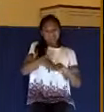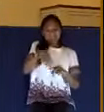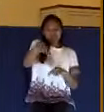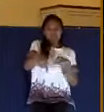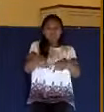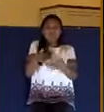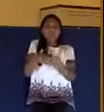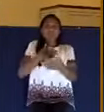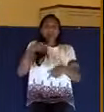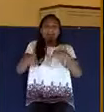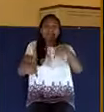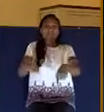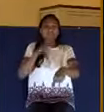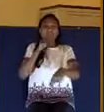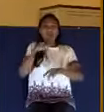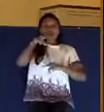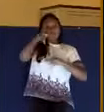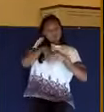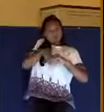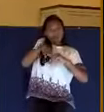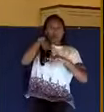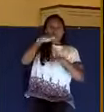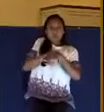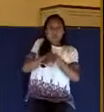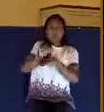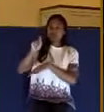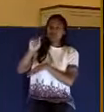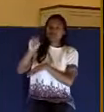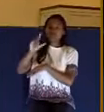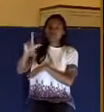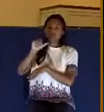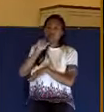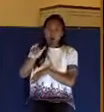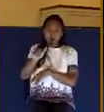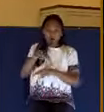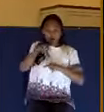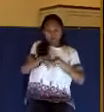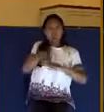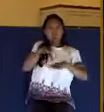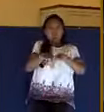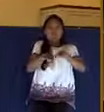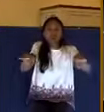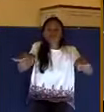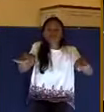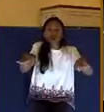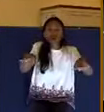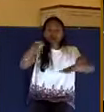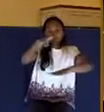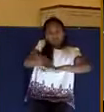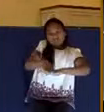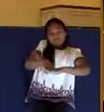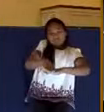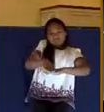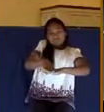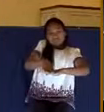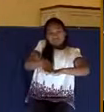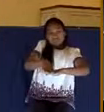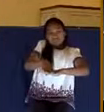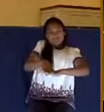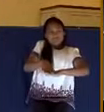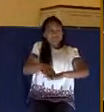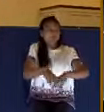footstool, sit under it. In other words, sit on the floor. Go stand, lean against the wall or sit on the floor.